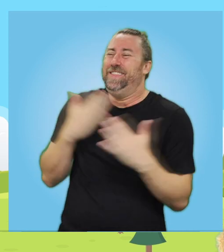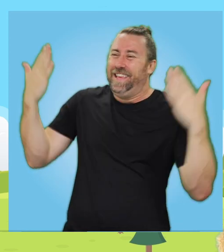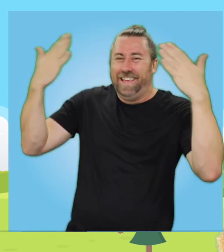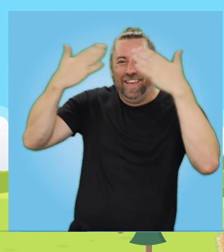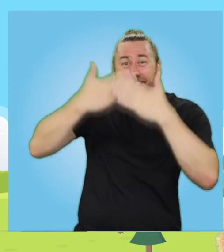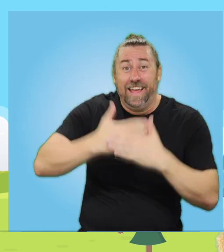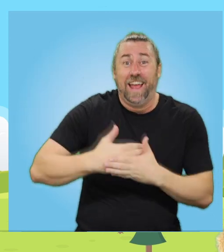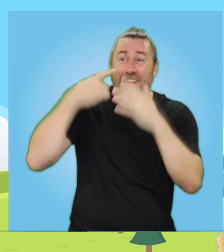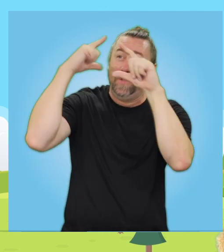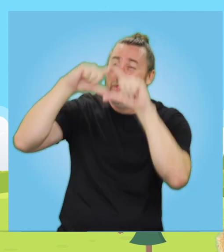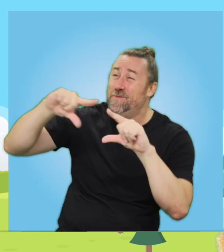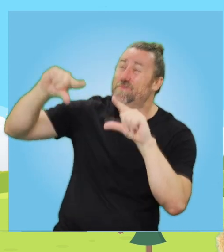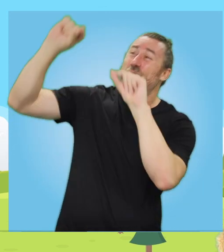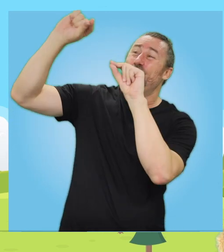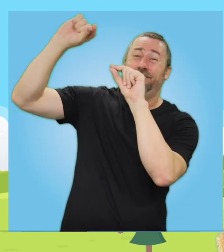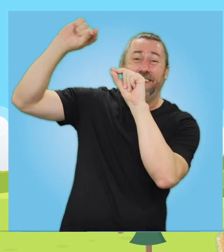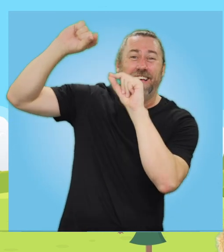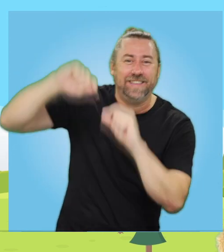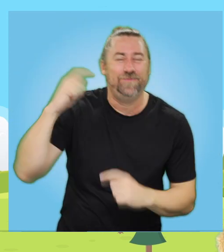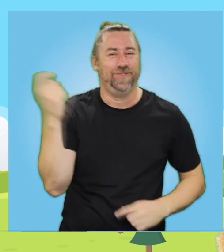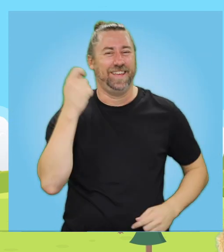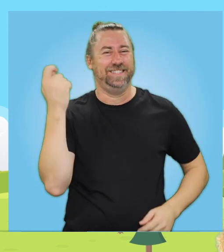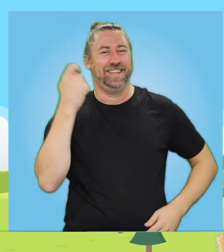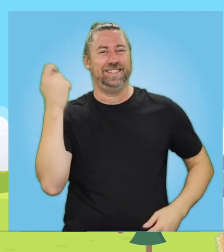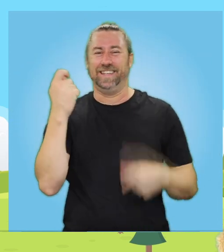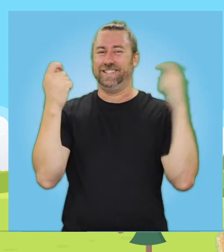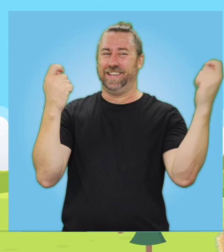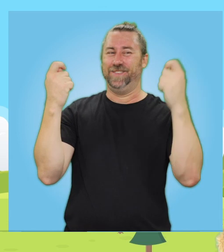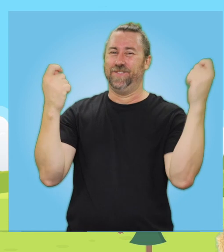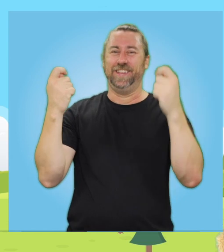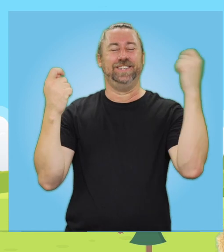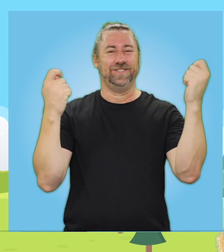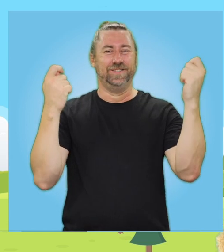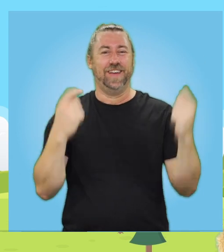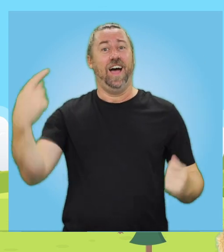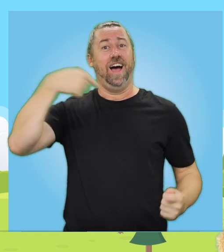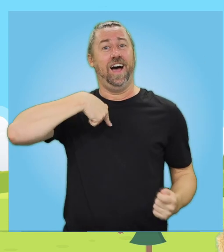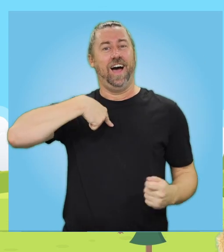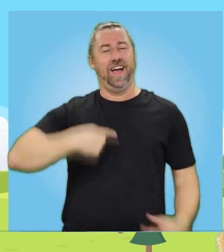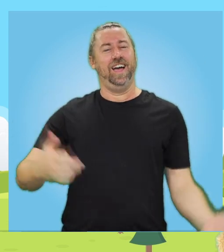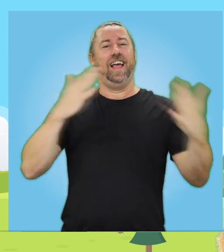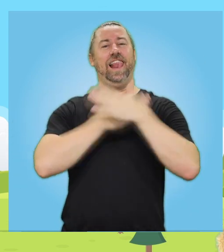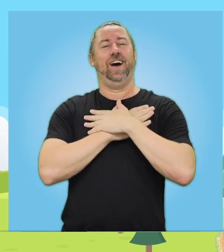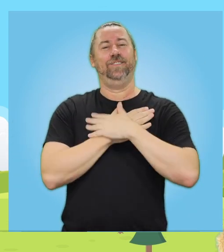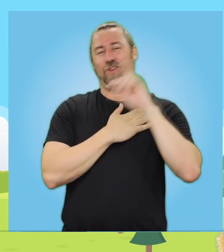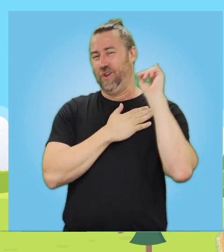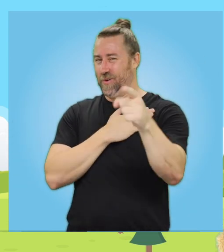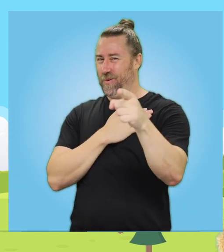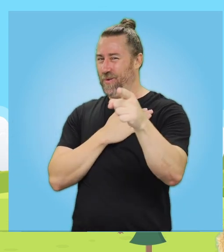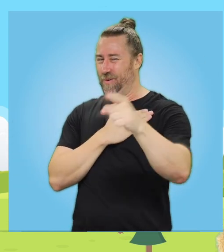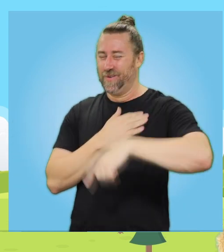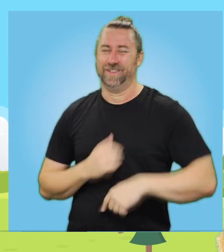love you in the evening and underneath the moon. Skinnamarinky Dinky Dink, Skinnamarinky Doo, I Love